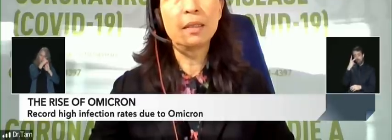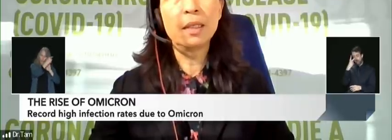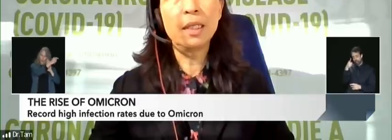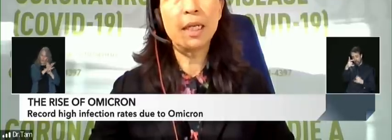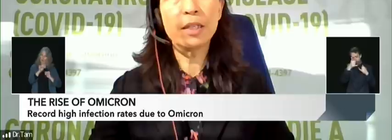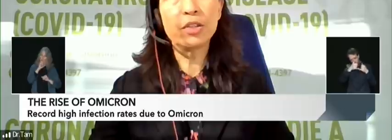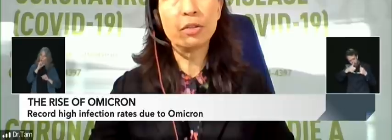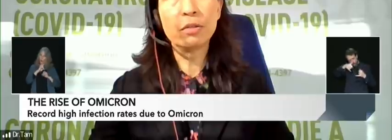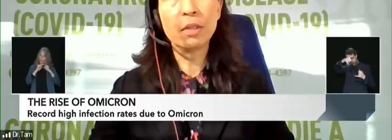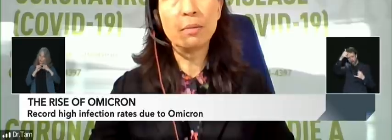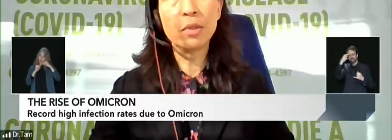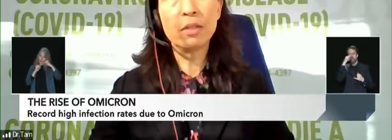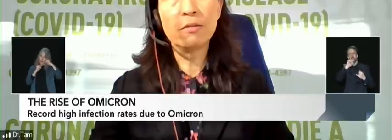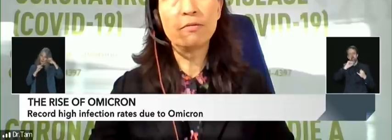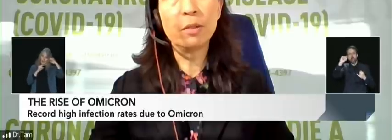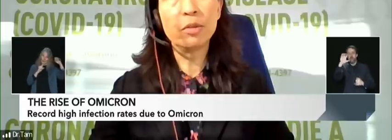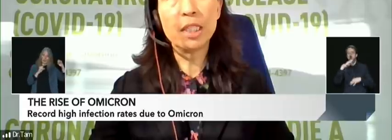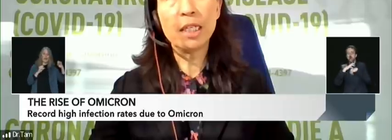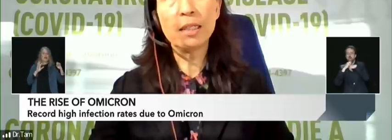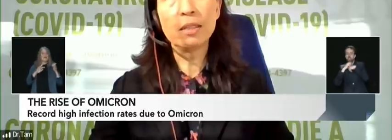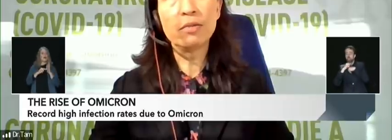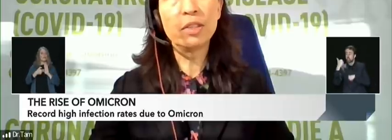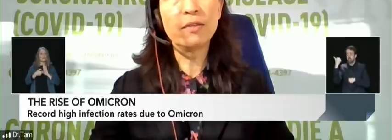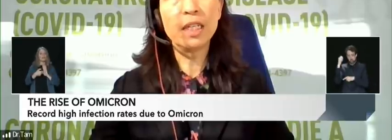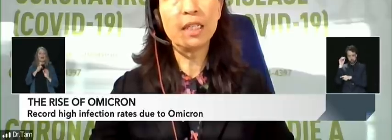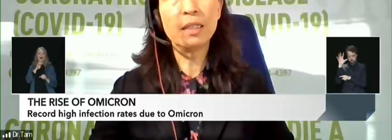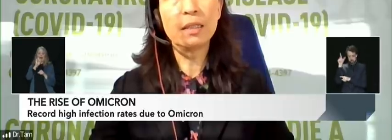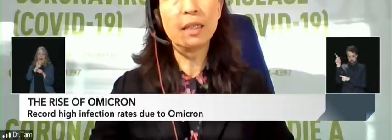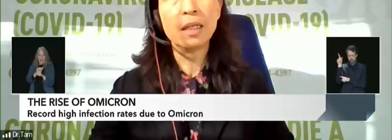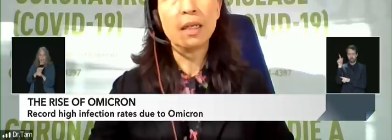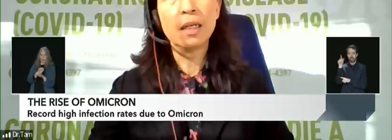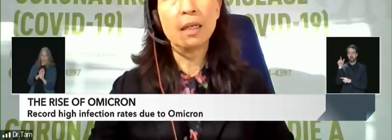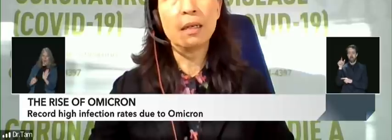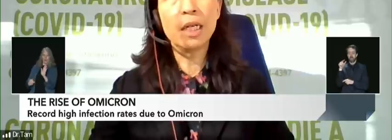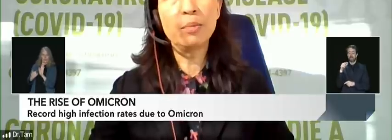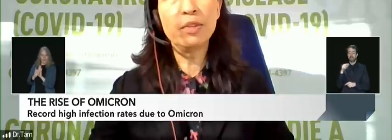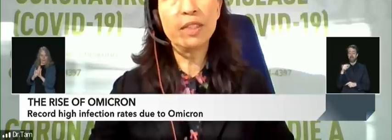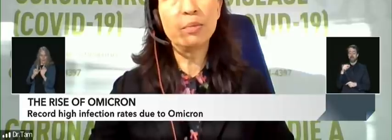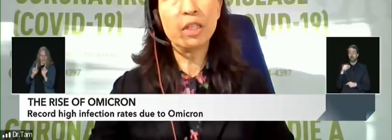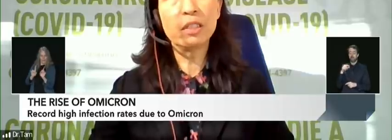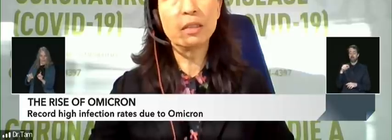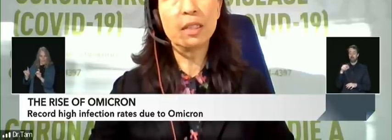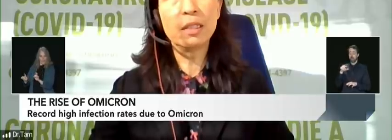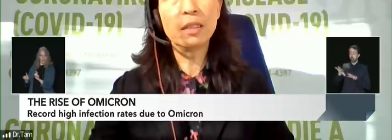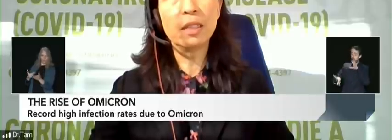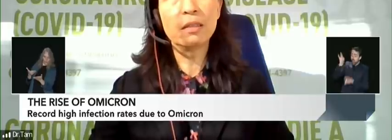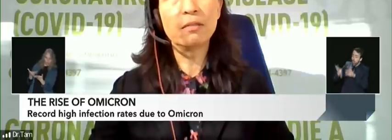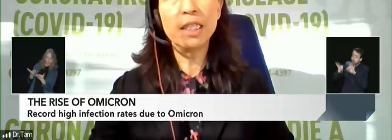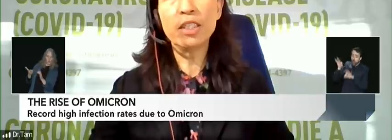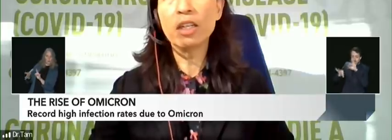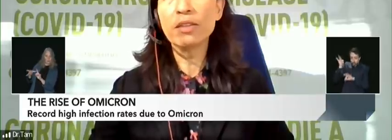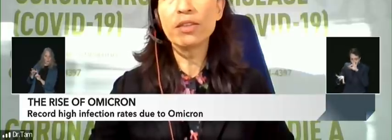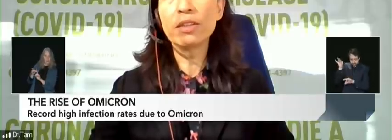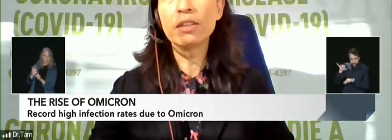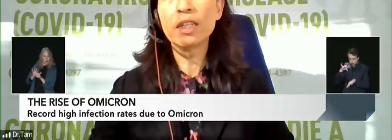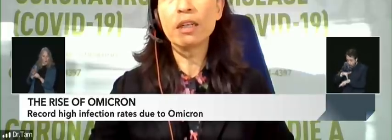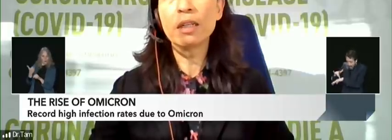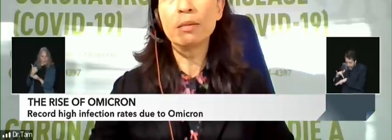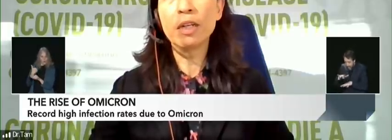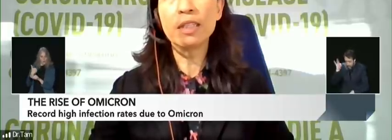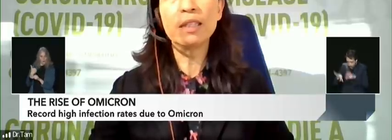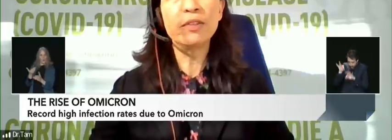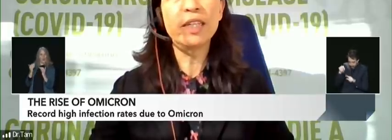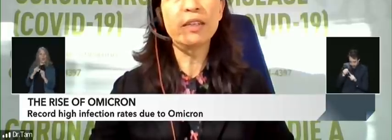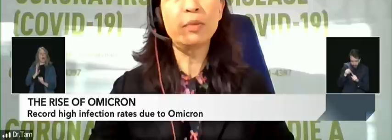it's the actual number of reported cases through surveillance our previous models the little red dots or